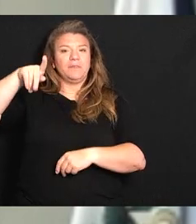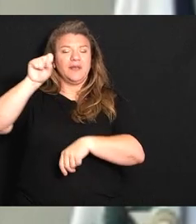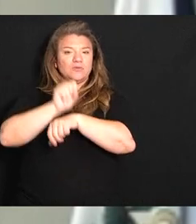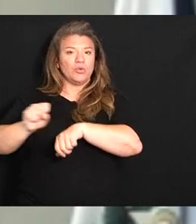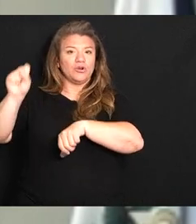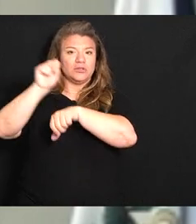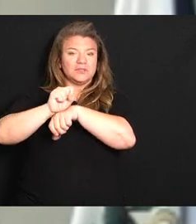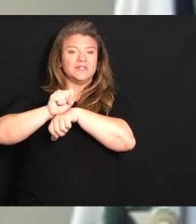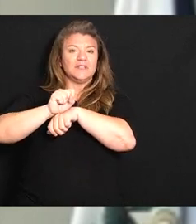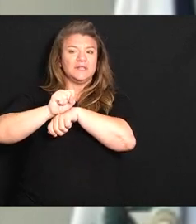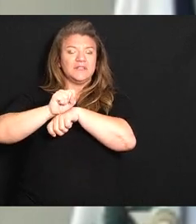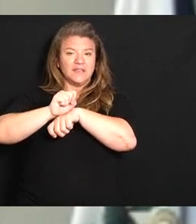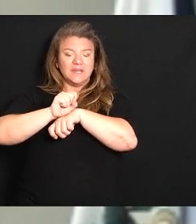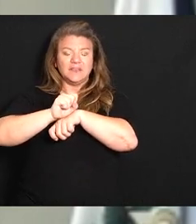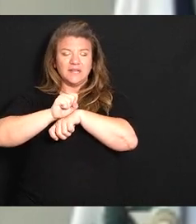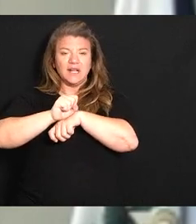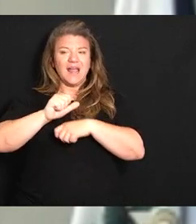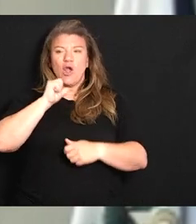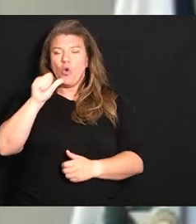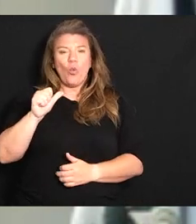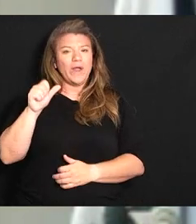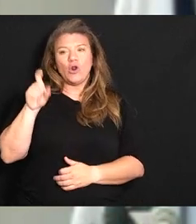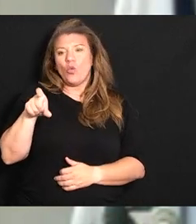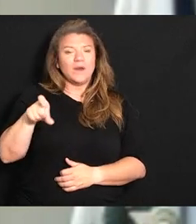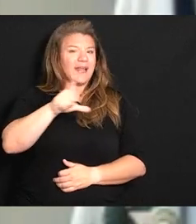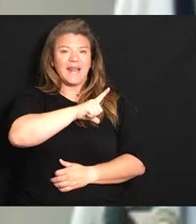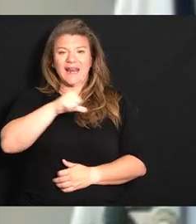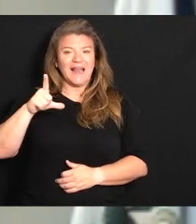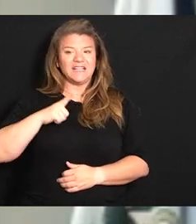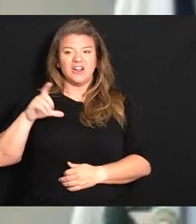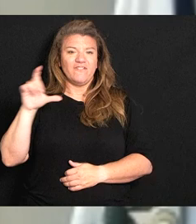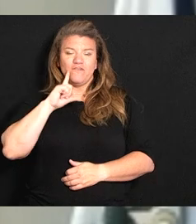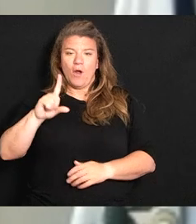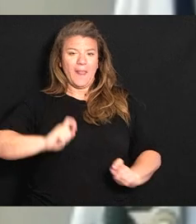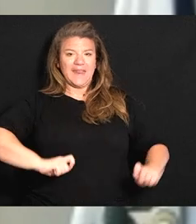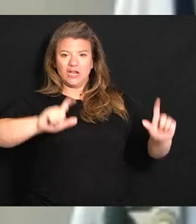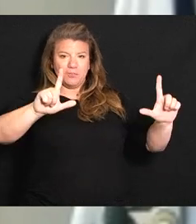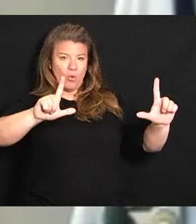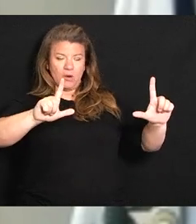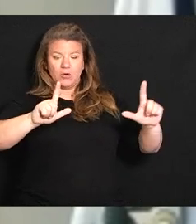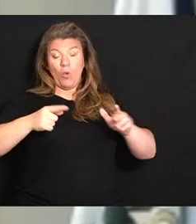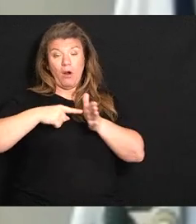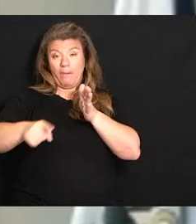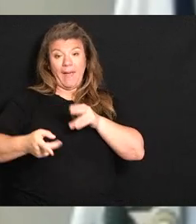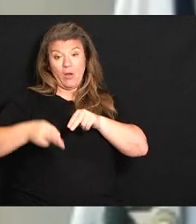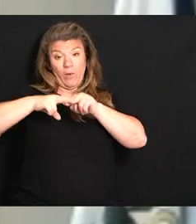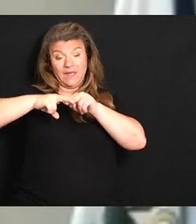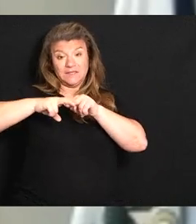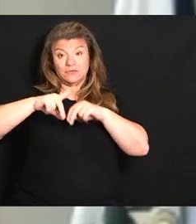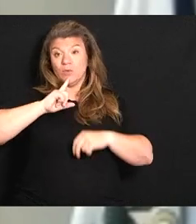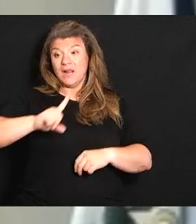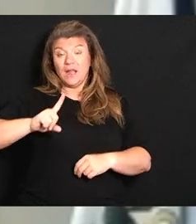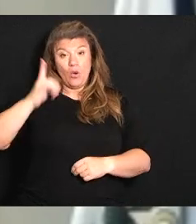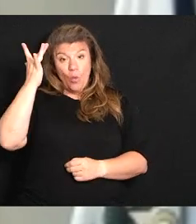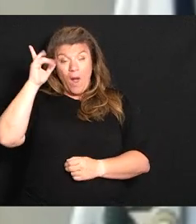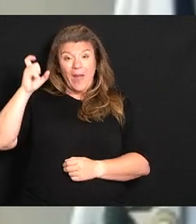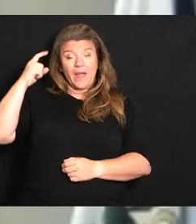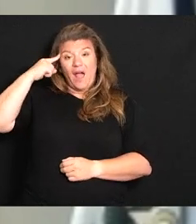and that bill didn't pass and we don't need legislation to do the dashboard or to raise in this case because the governor